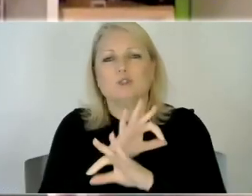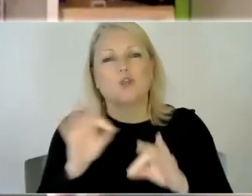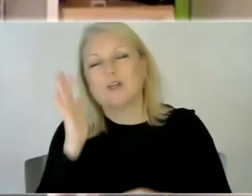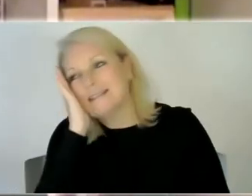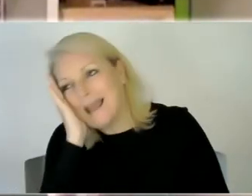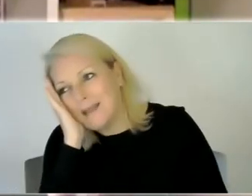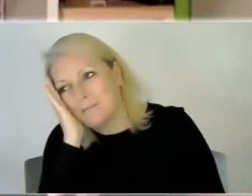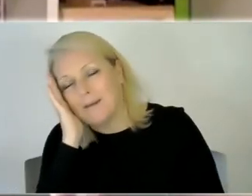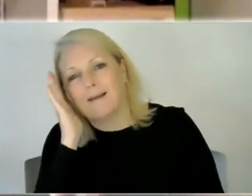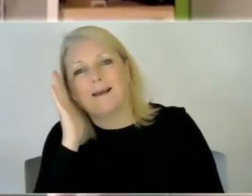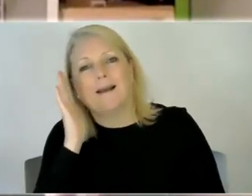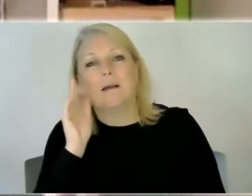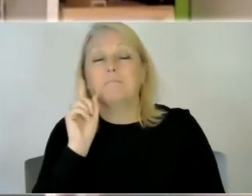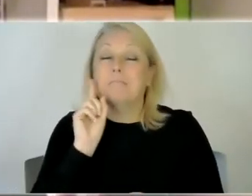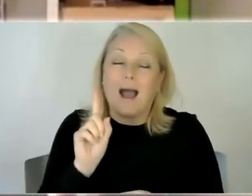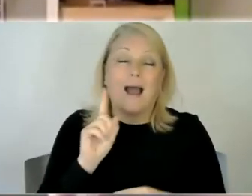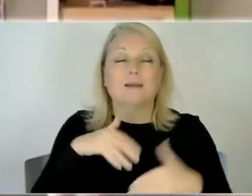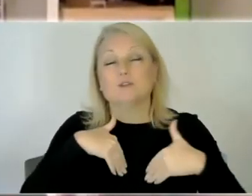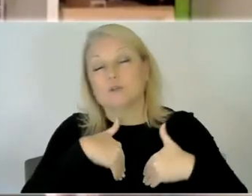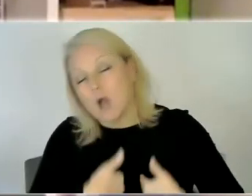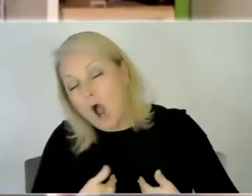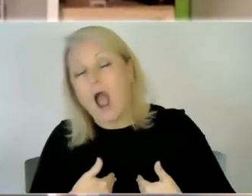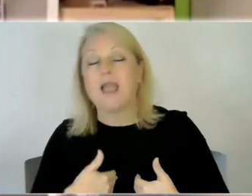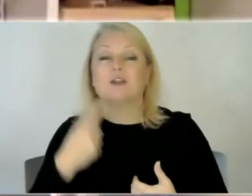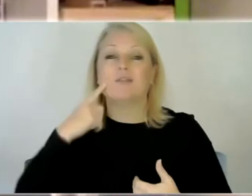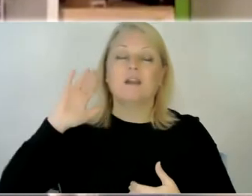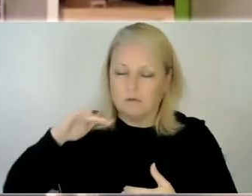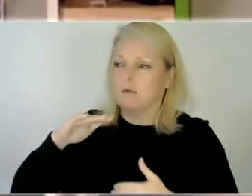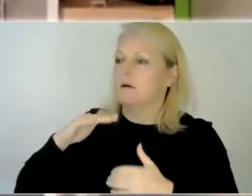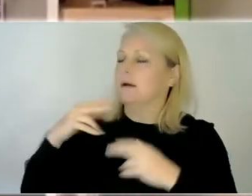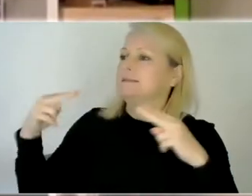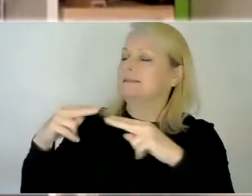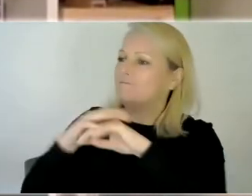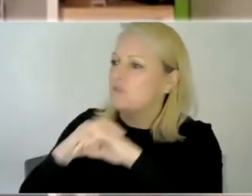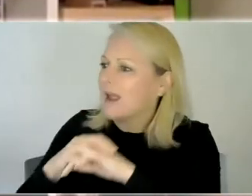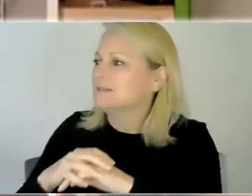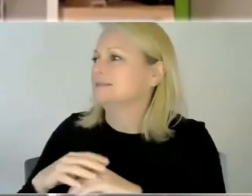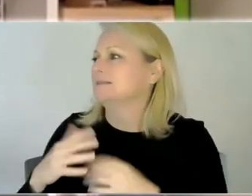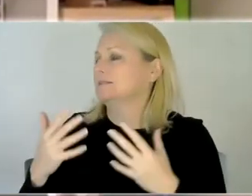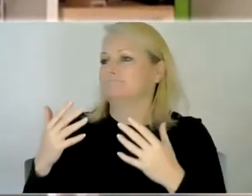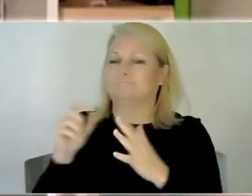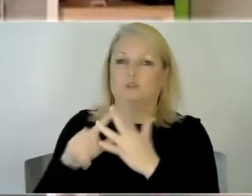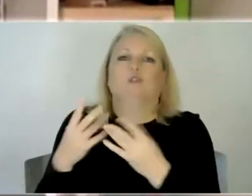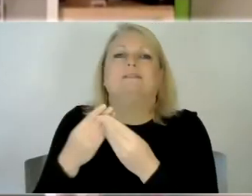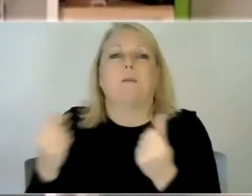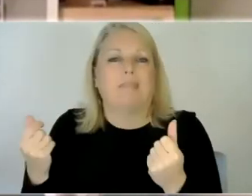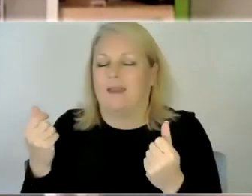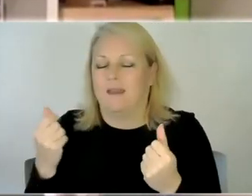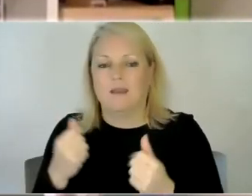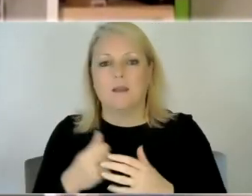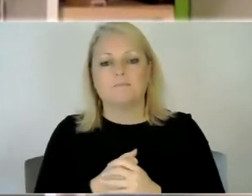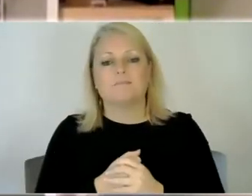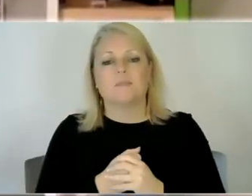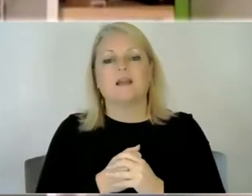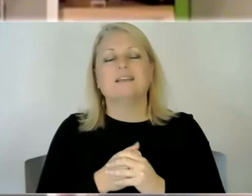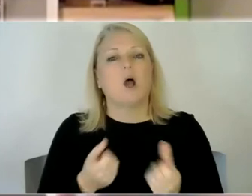precious and you need to go and socialize or you need to go and do something for you and so so yeah i think think lack